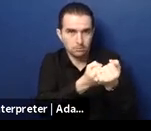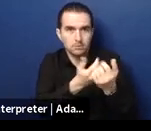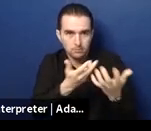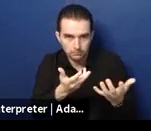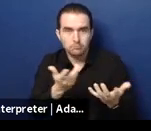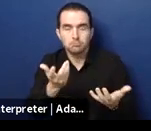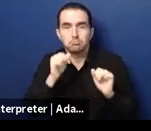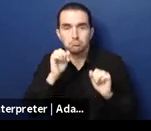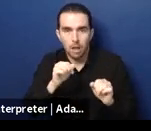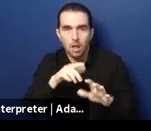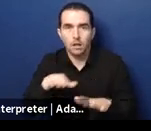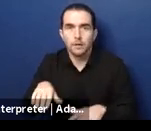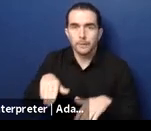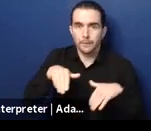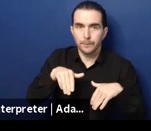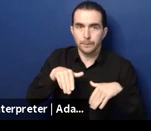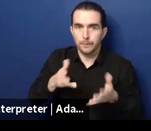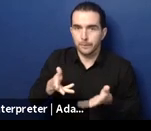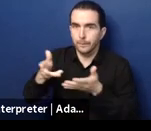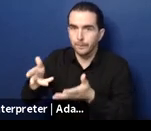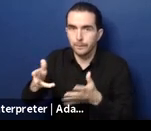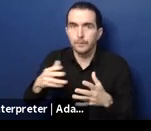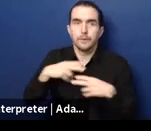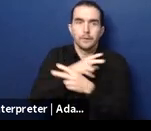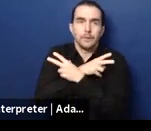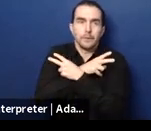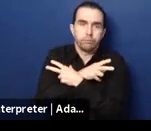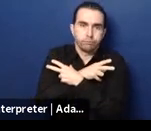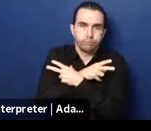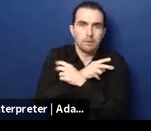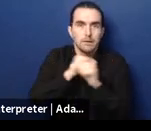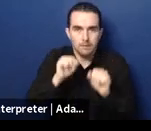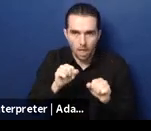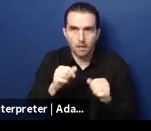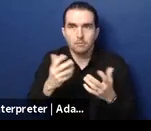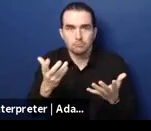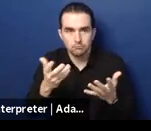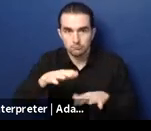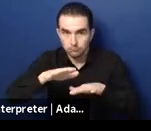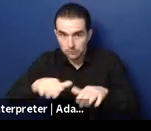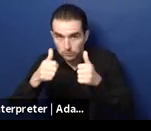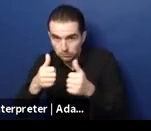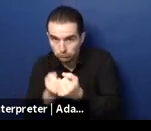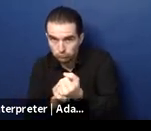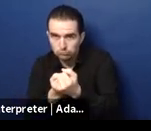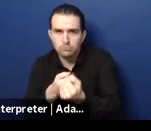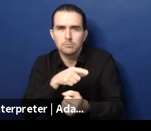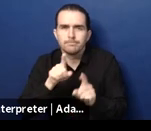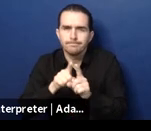can support the development of community support services and some of the issues that we may face. Thank you very much.